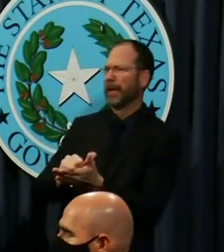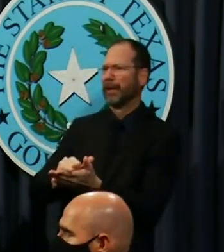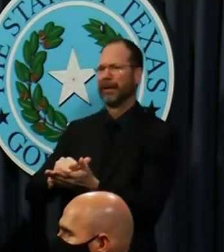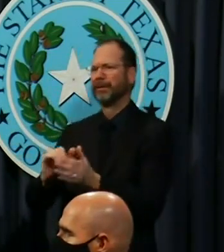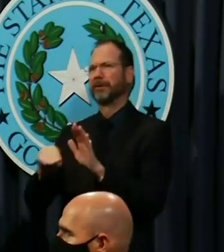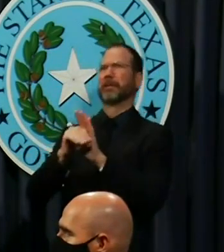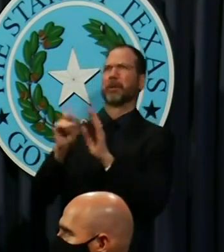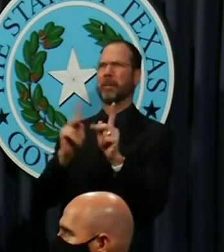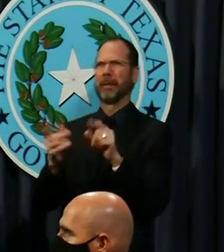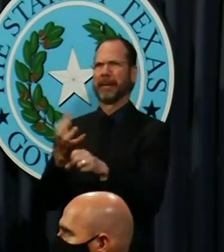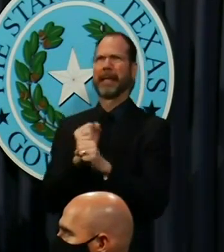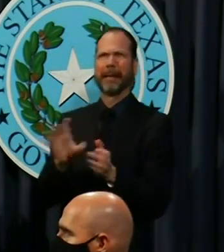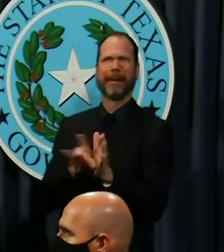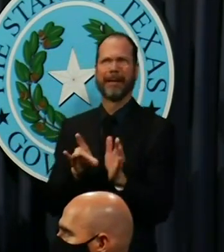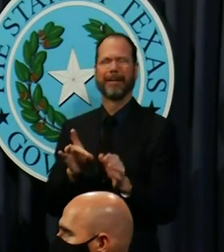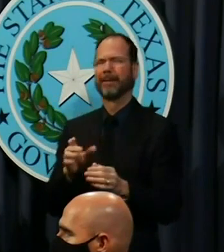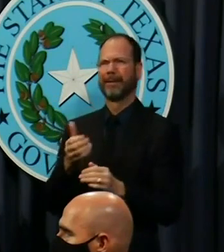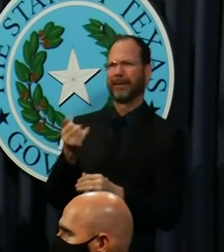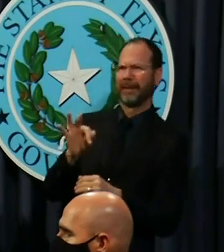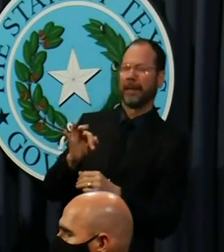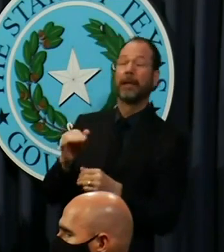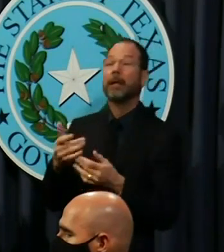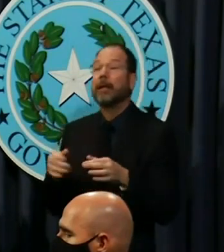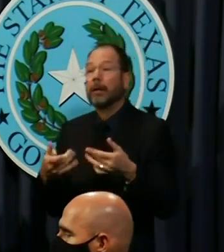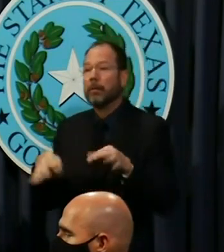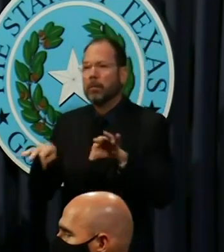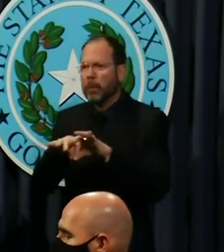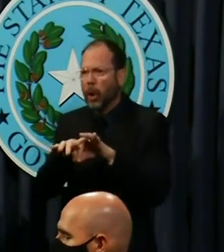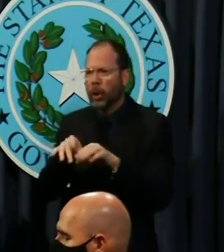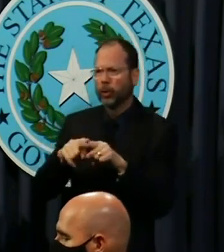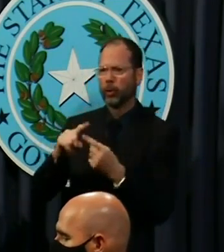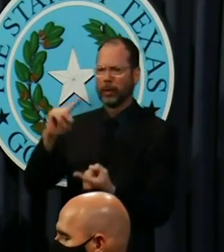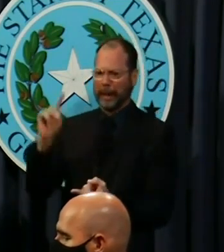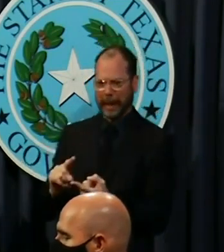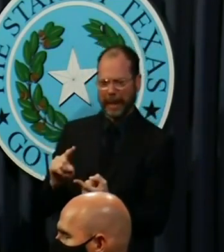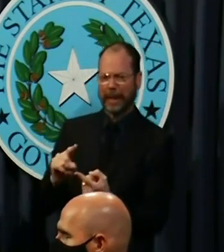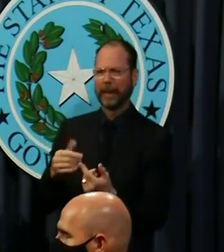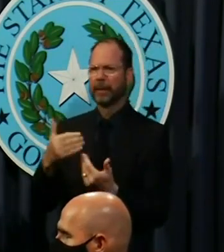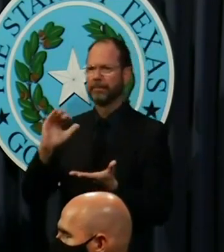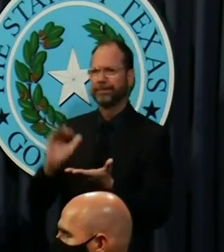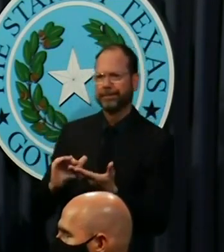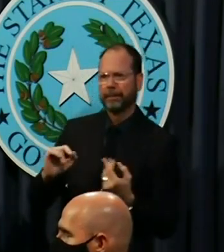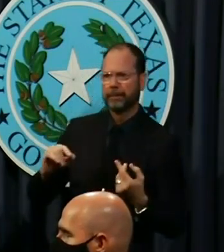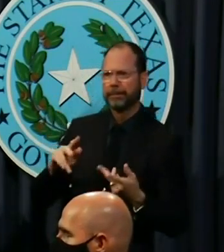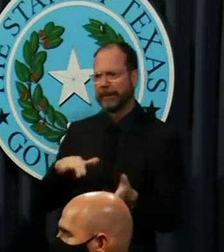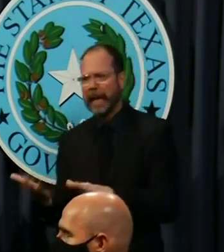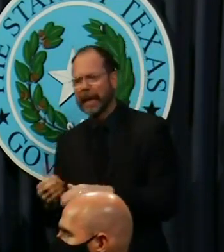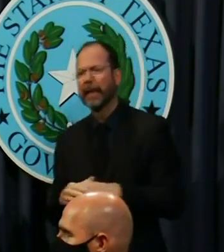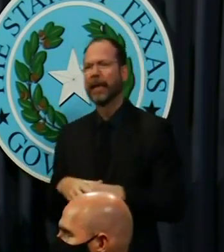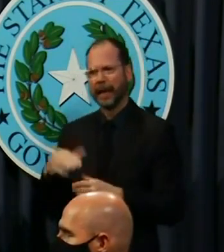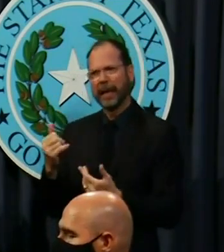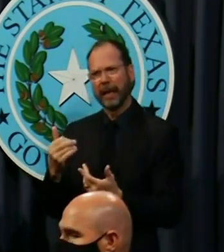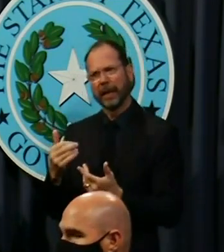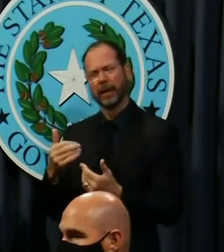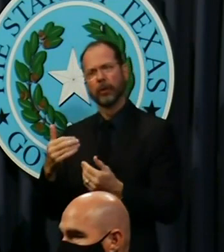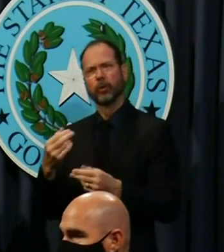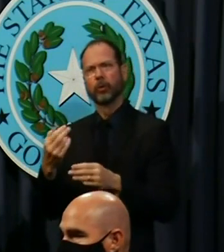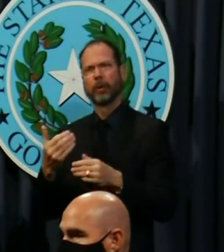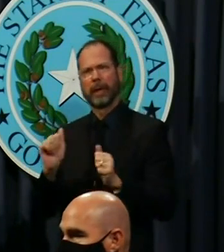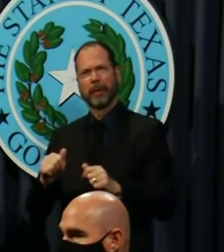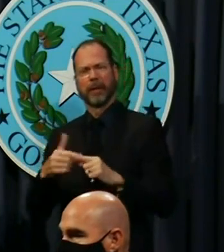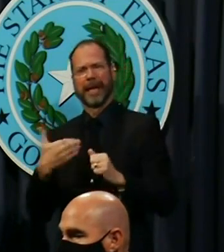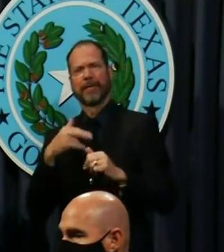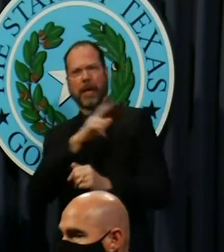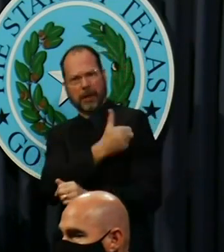always been to contain the disease, to limit its harm, and to maximize the healthcare system's ability